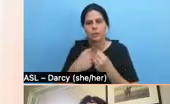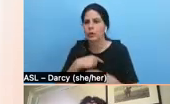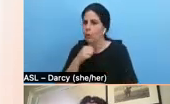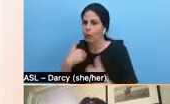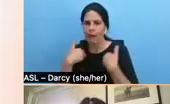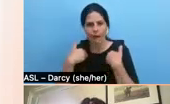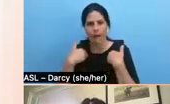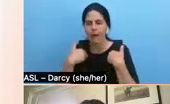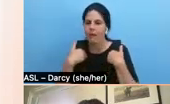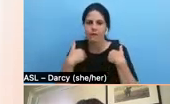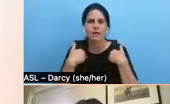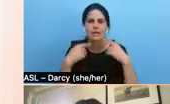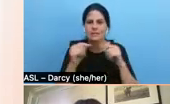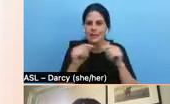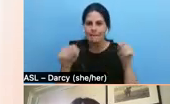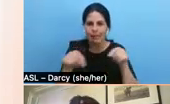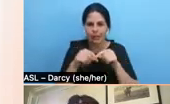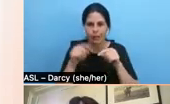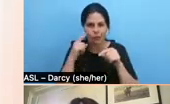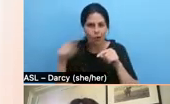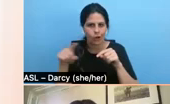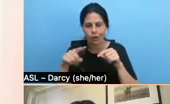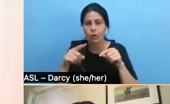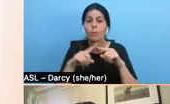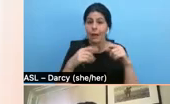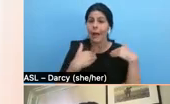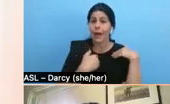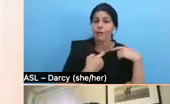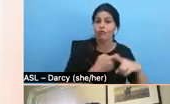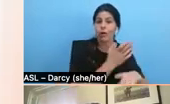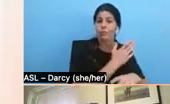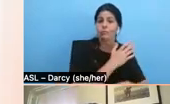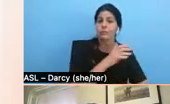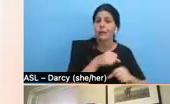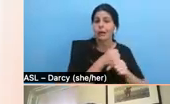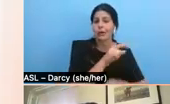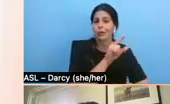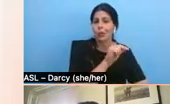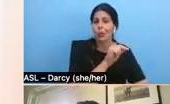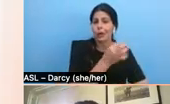But we do have one from 2019 that we are